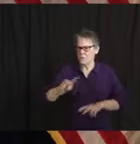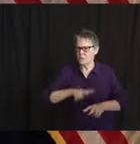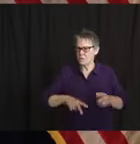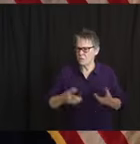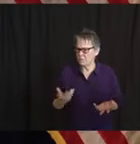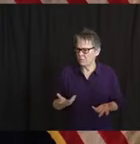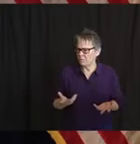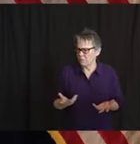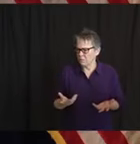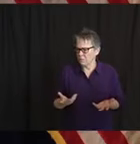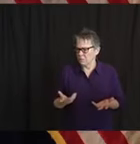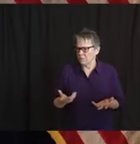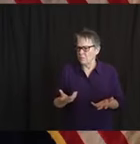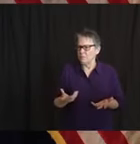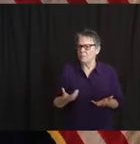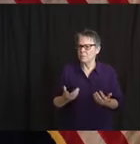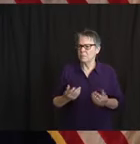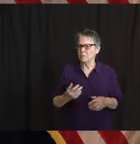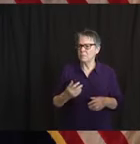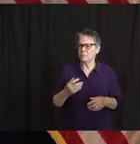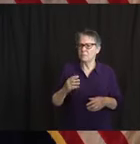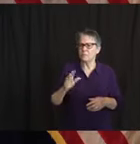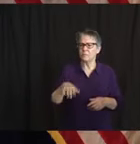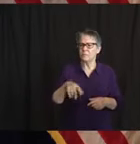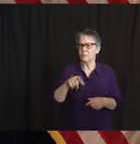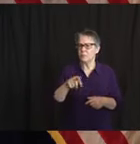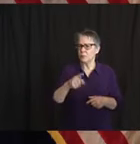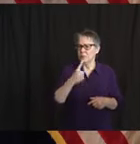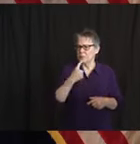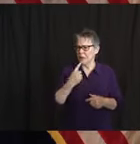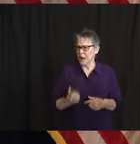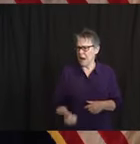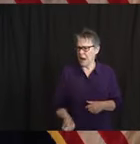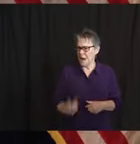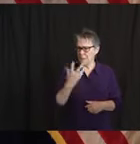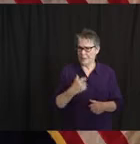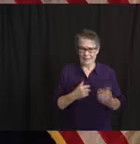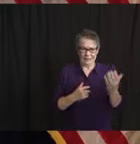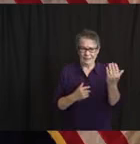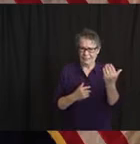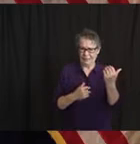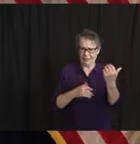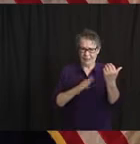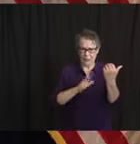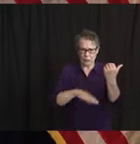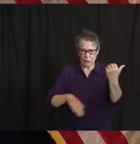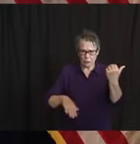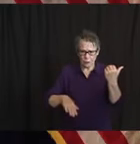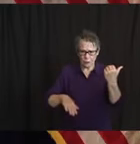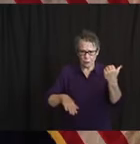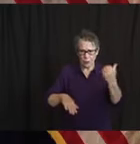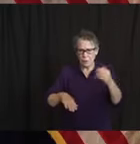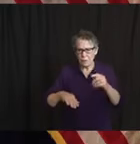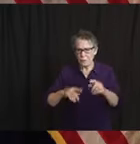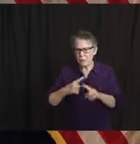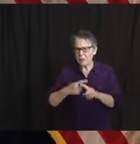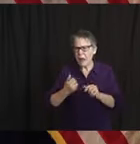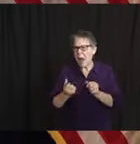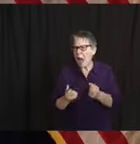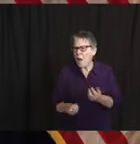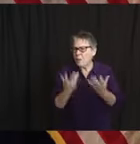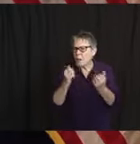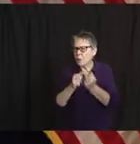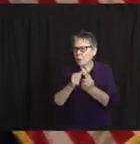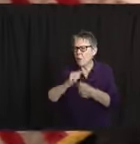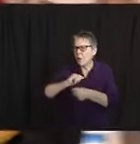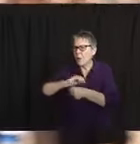11 of the 15. Pat, think that you can, do you want to start us off on the gym and then maybe Matt can jump in if